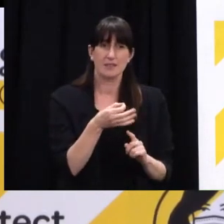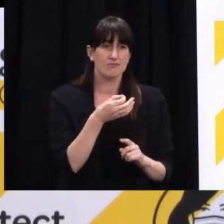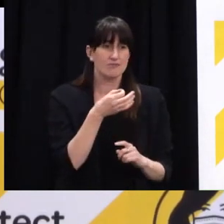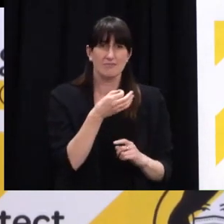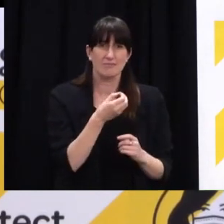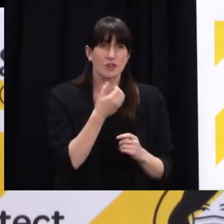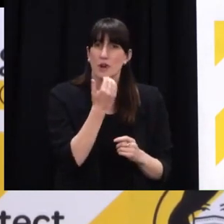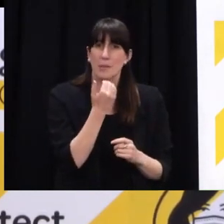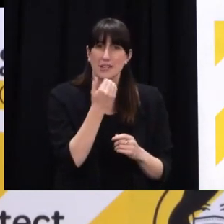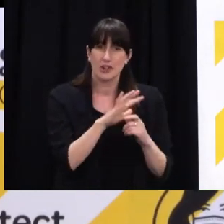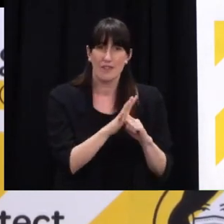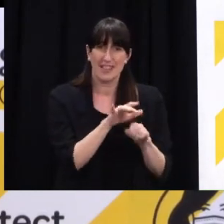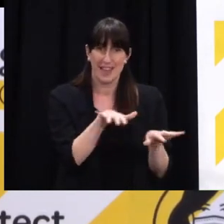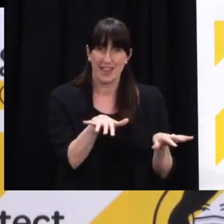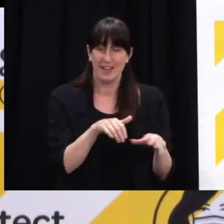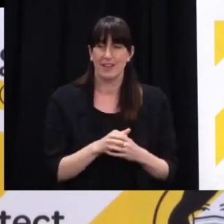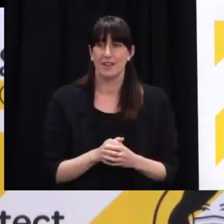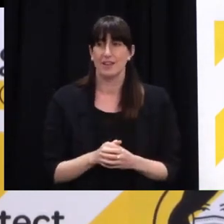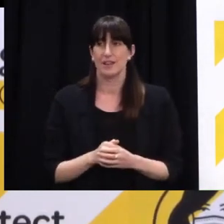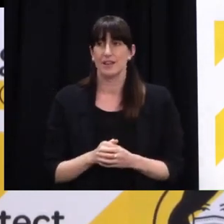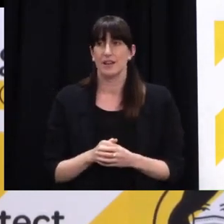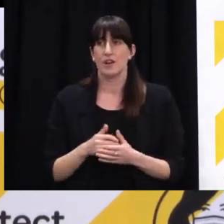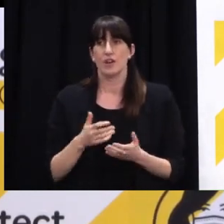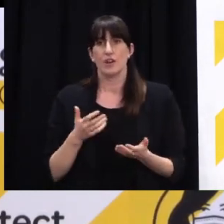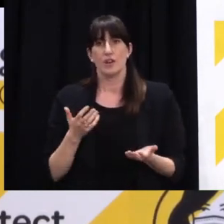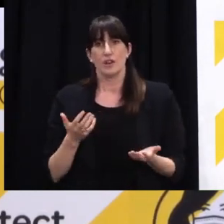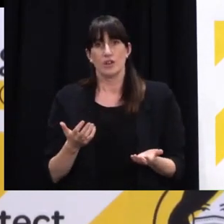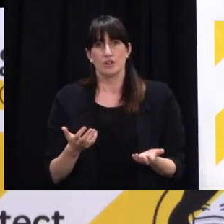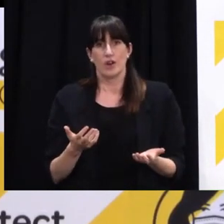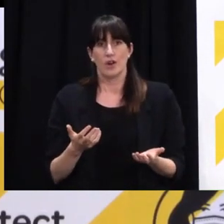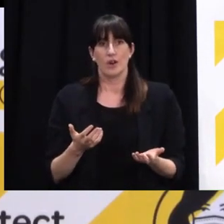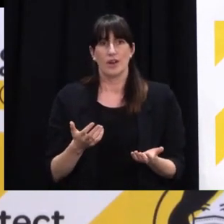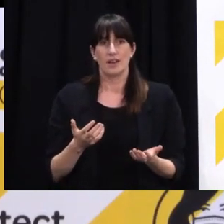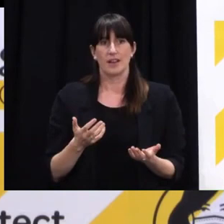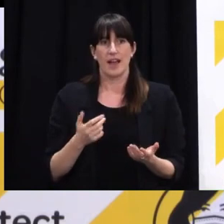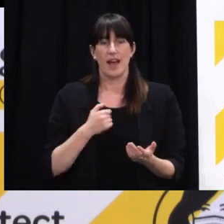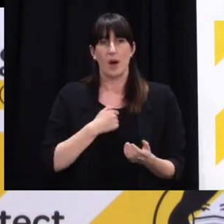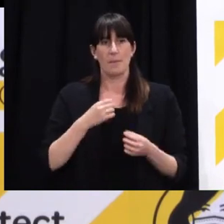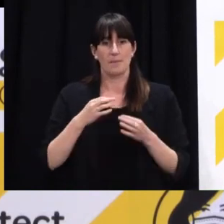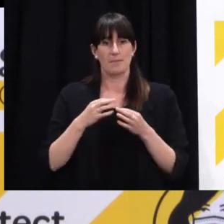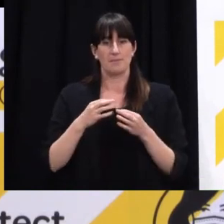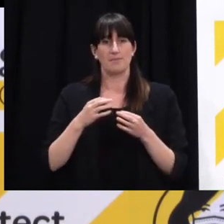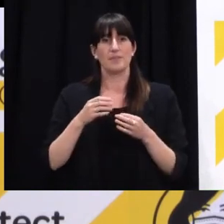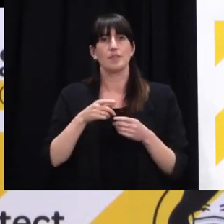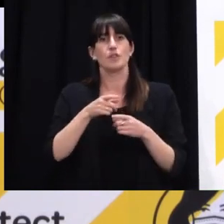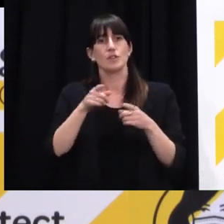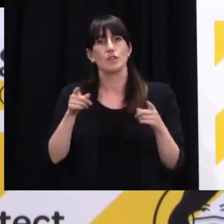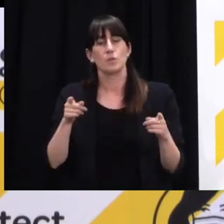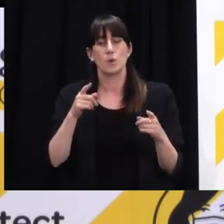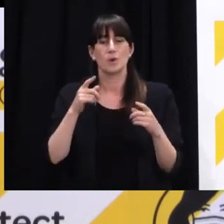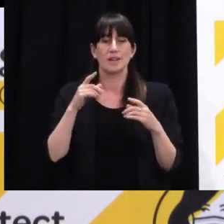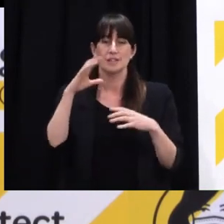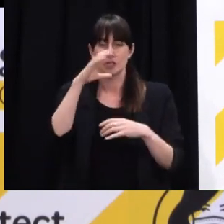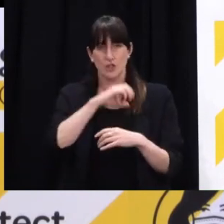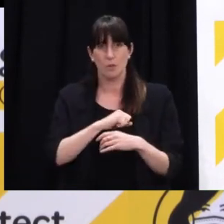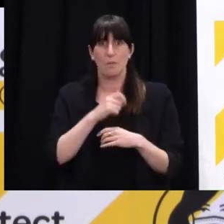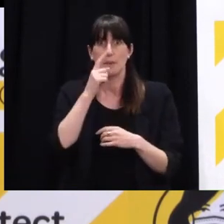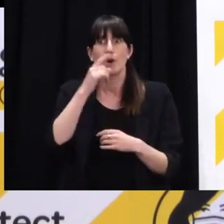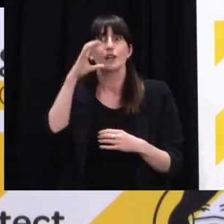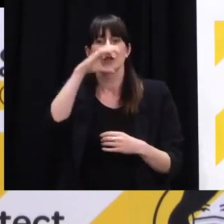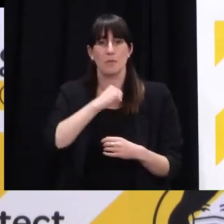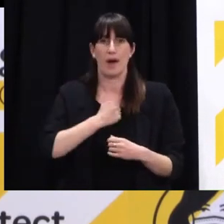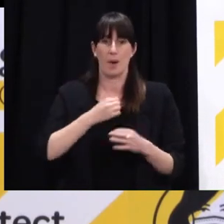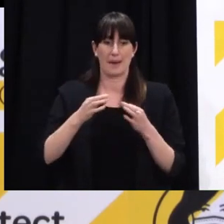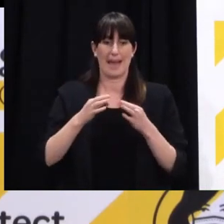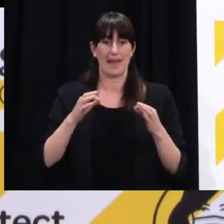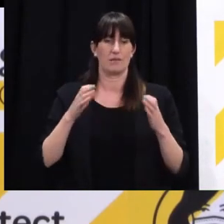variance of concern. I think there's been an assumption that somehow our reopening plans have dramatically changed. I'd say that is not the case. We just